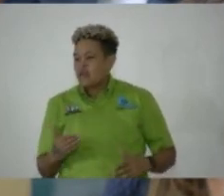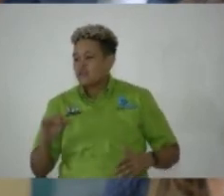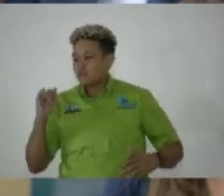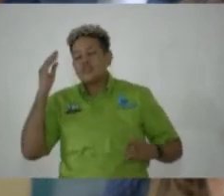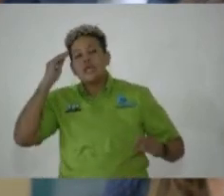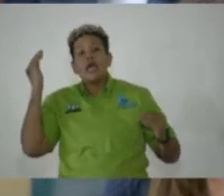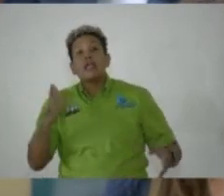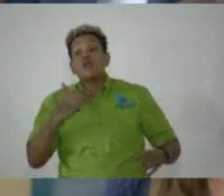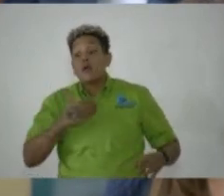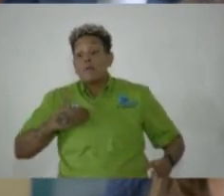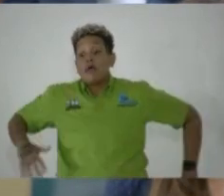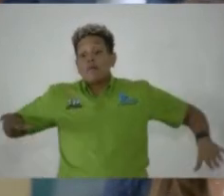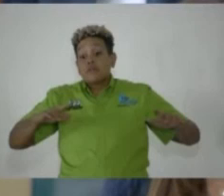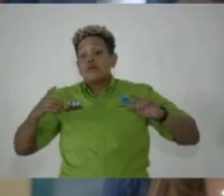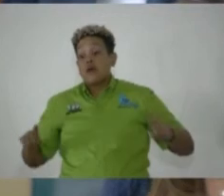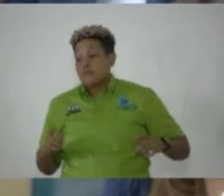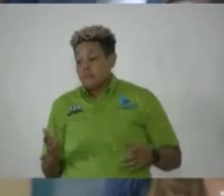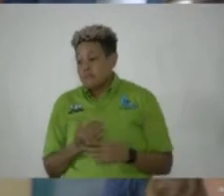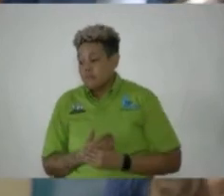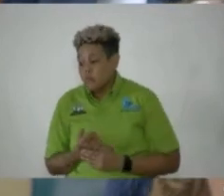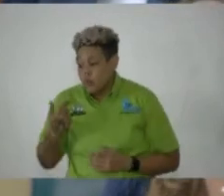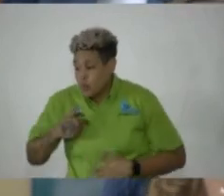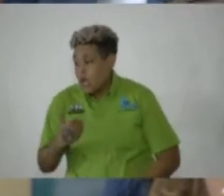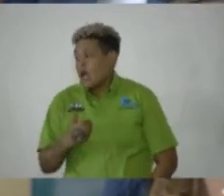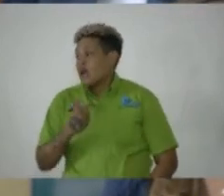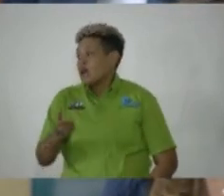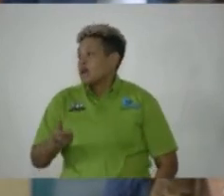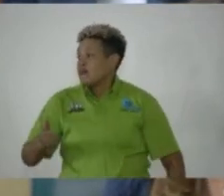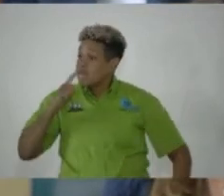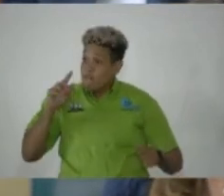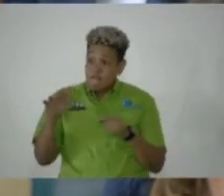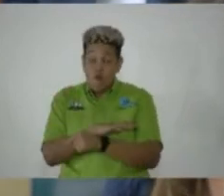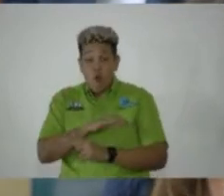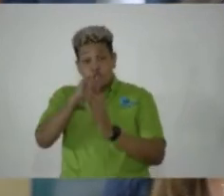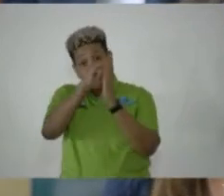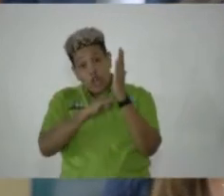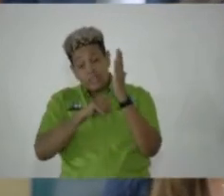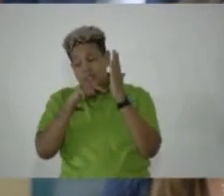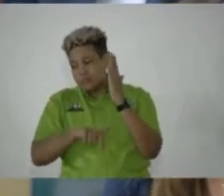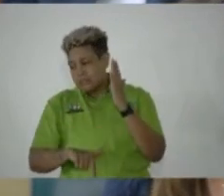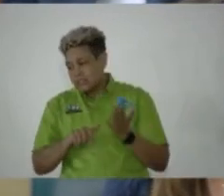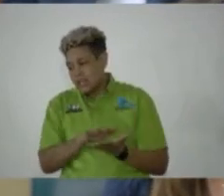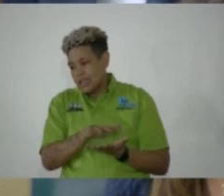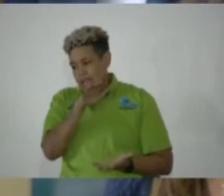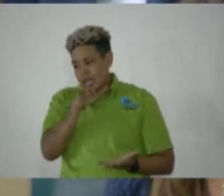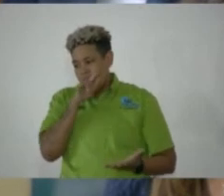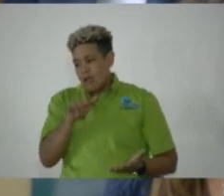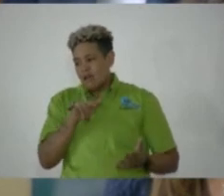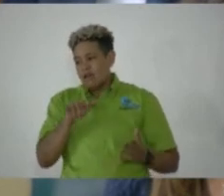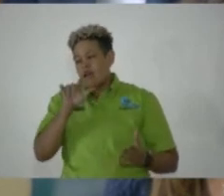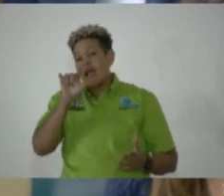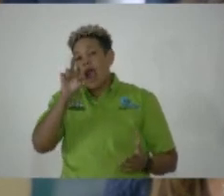to indicate to members that we have a full transcript this thick of the trial of